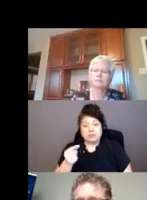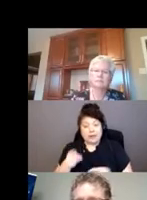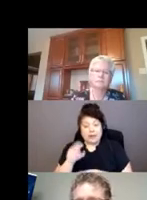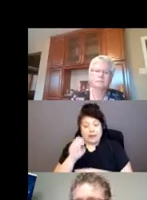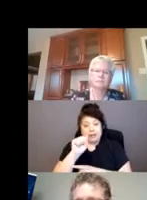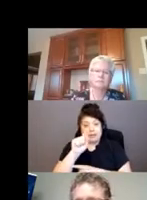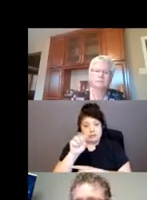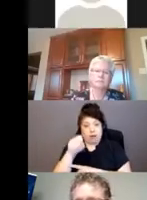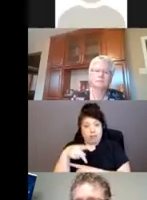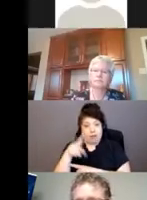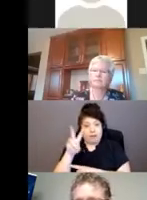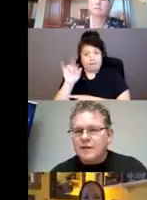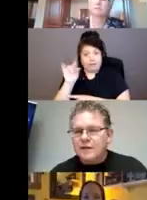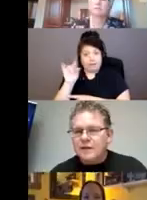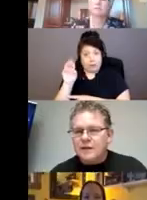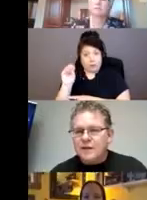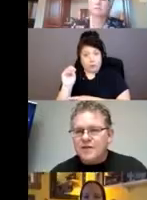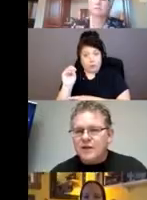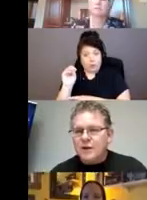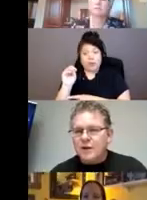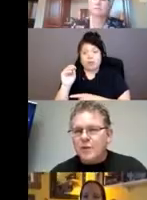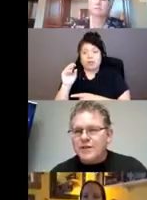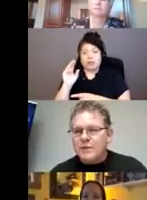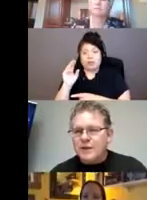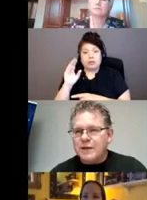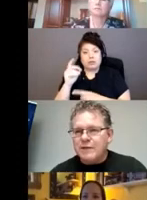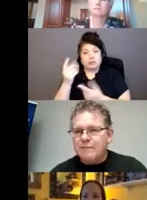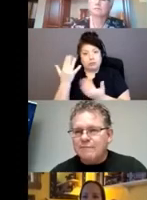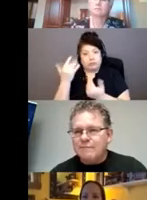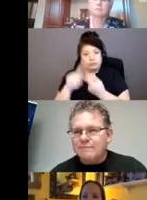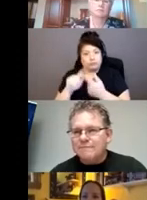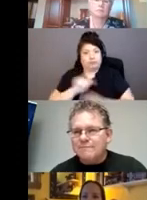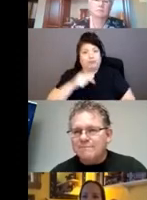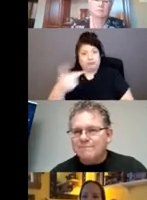press stop video then until until you're on board to speak.